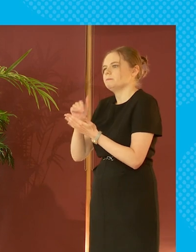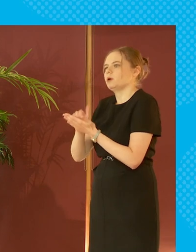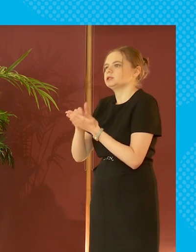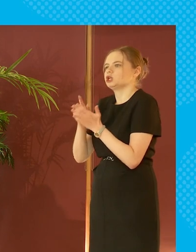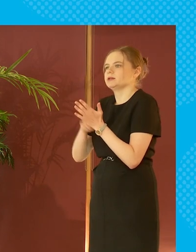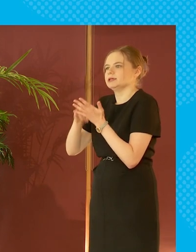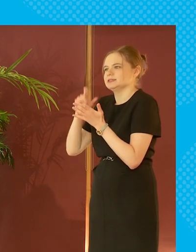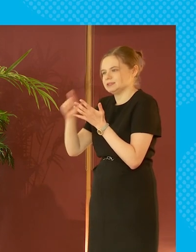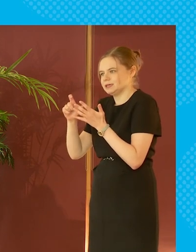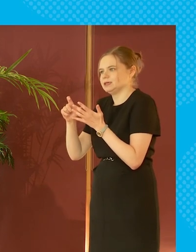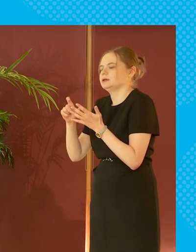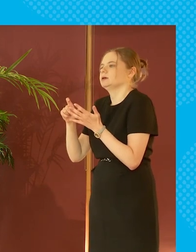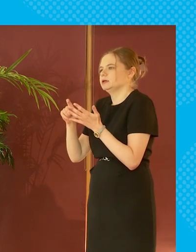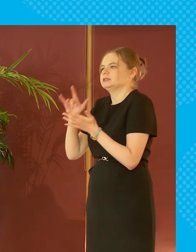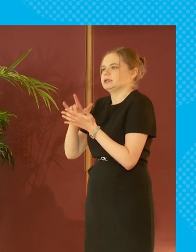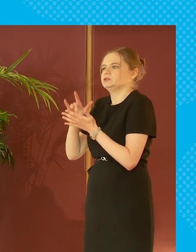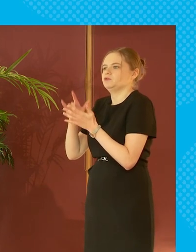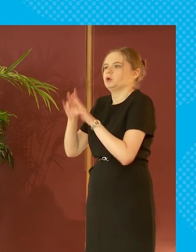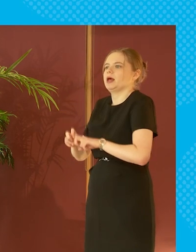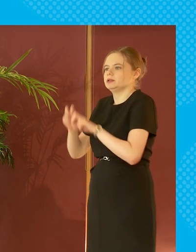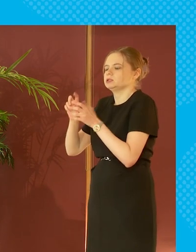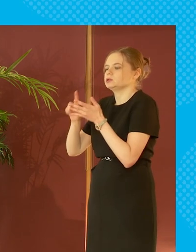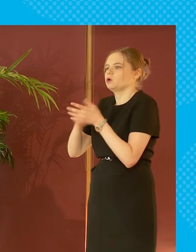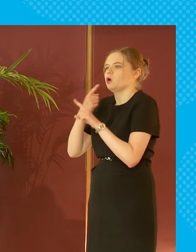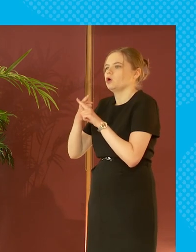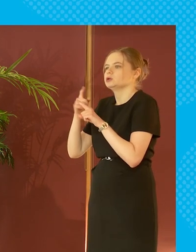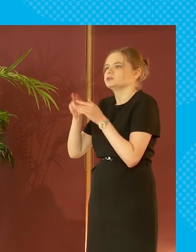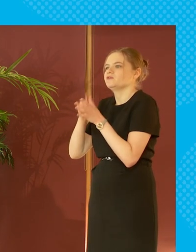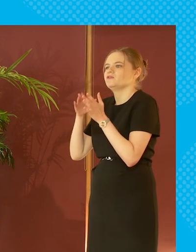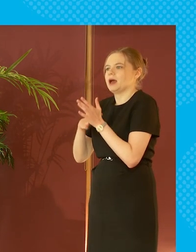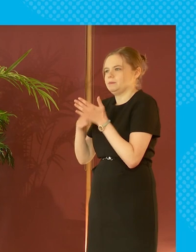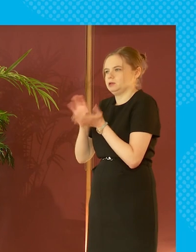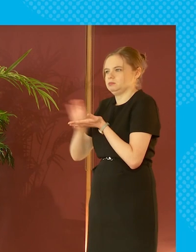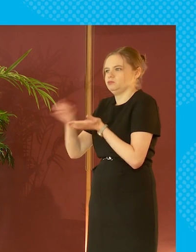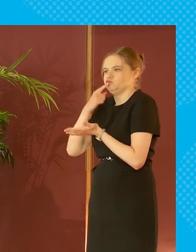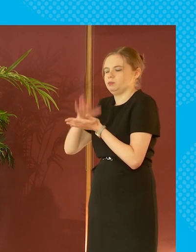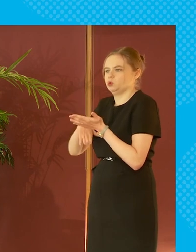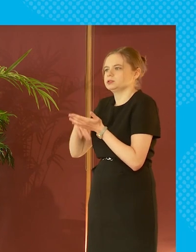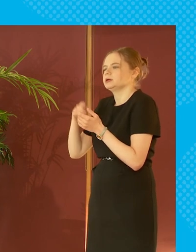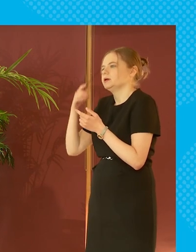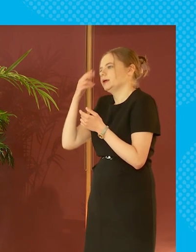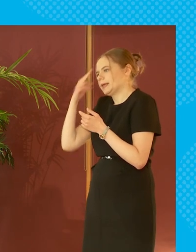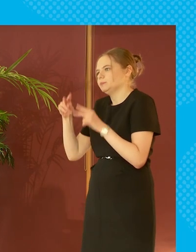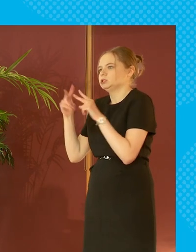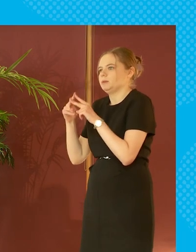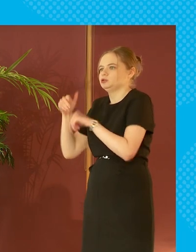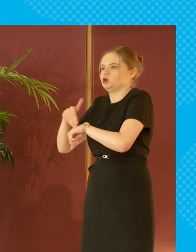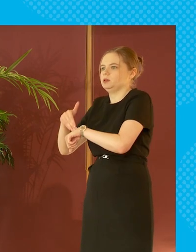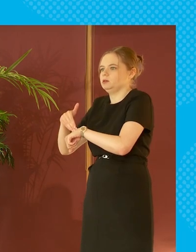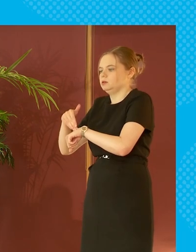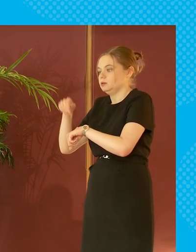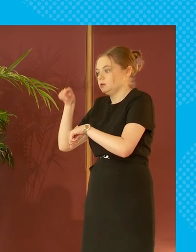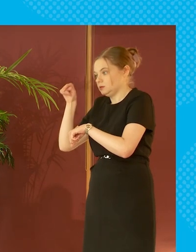it was published by lse center for analysis it was an oxfam funded report called double trouble which made the yep absolutely